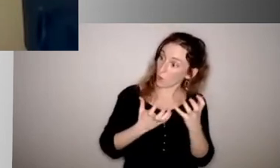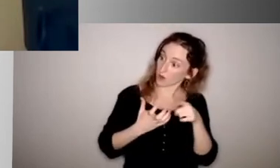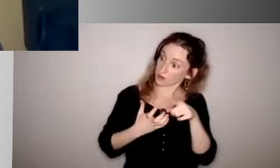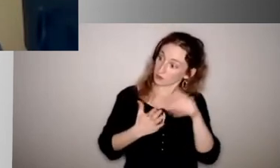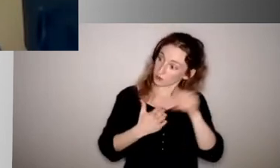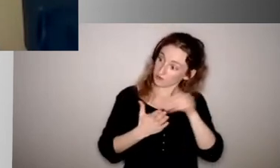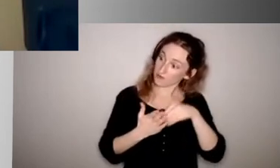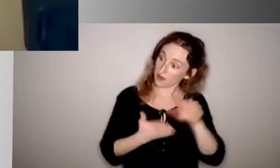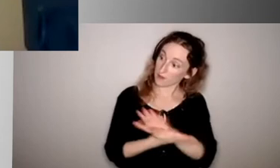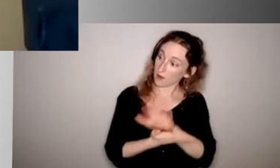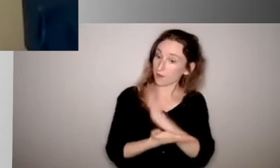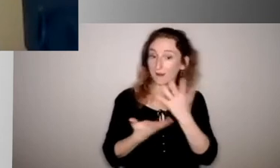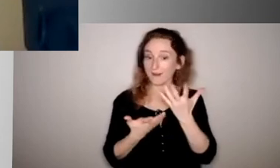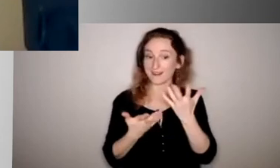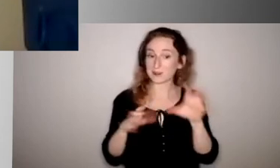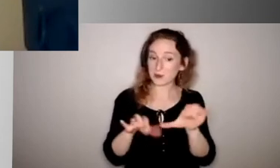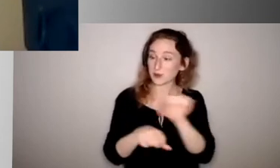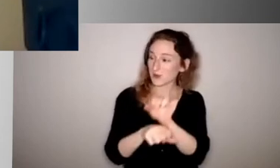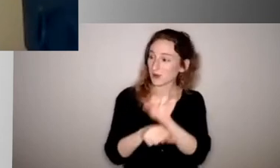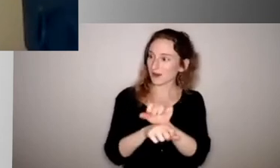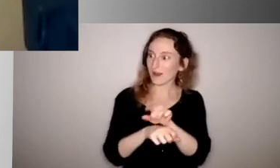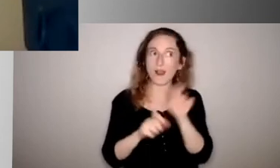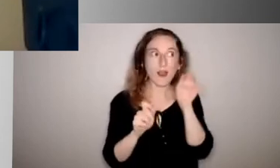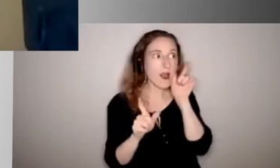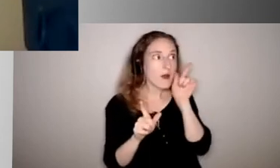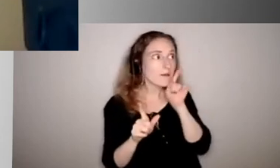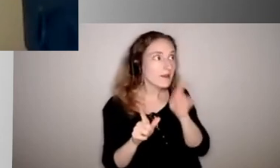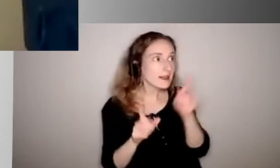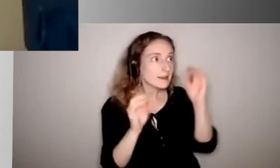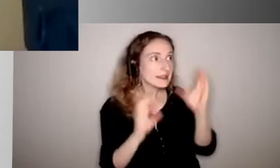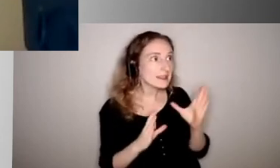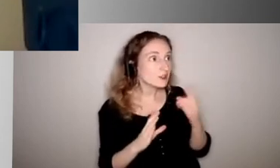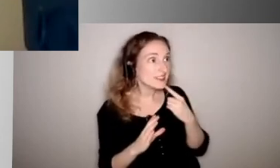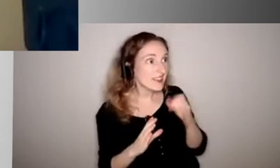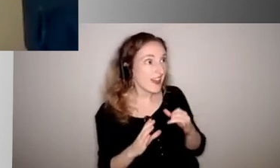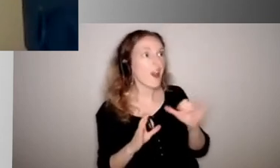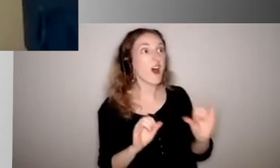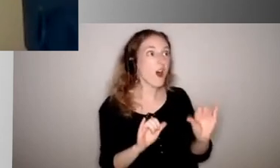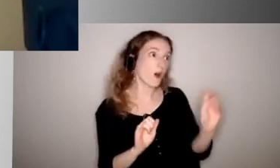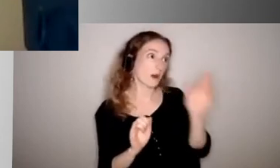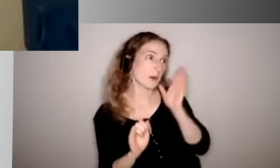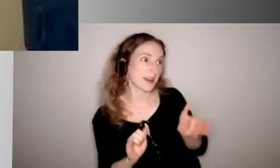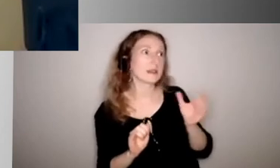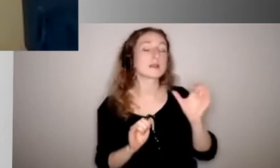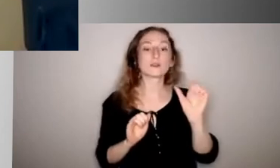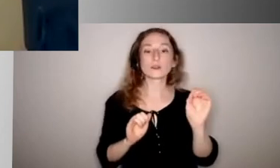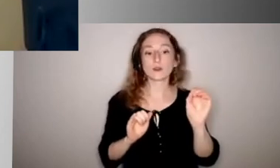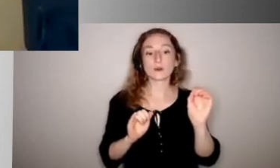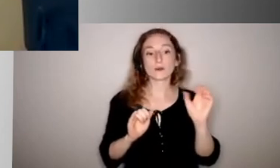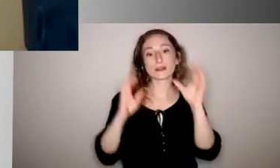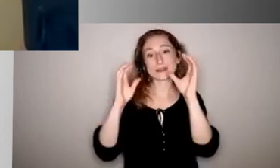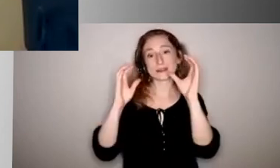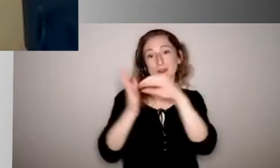work. And so we know that our kids are so invested in establishing those connections and the teachers